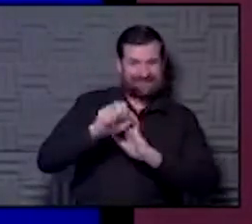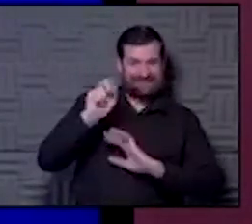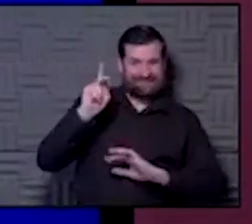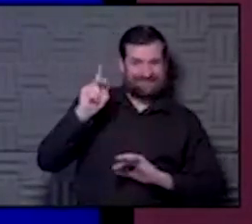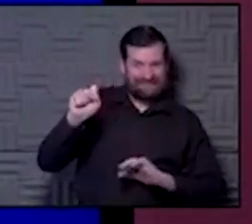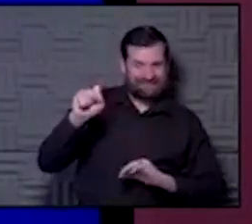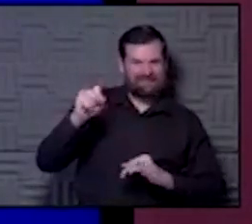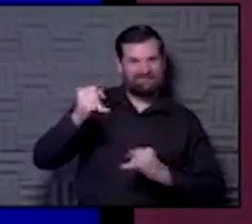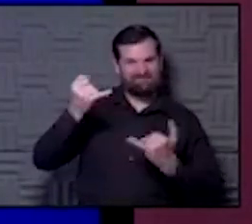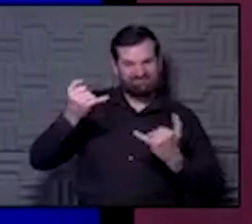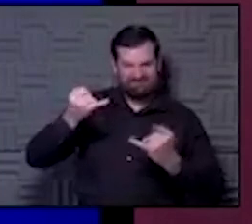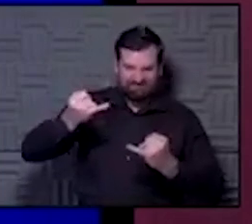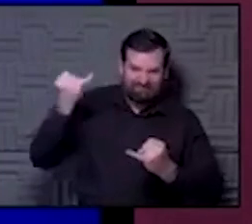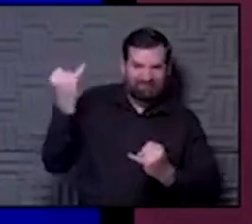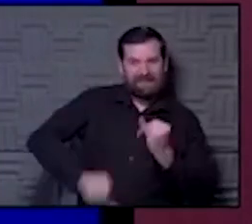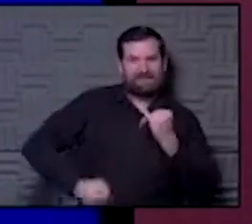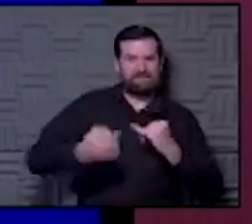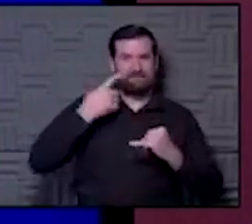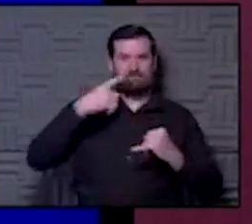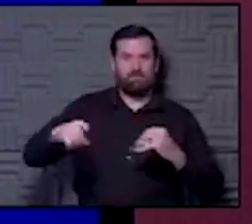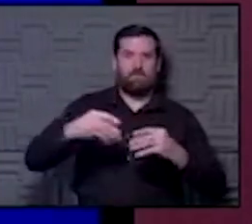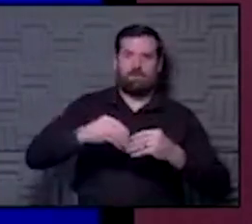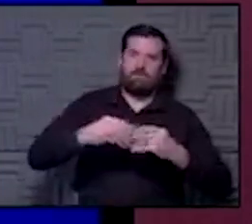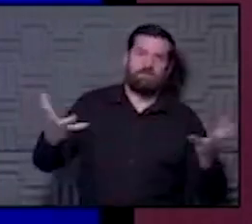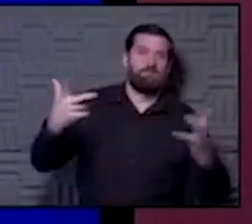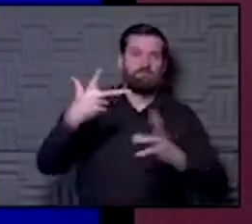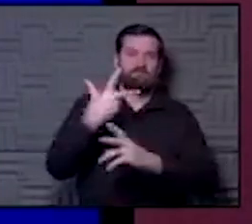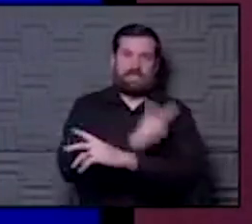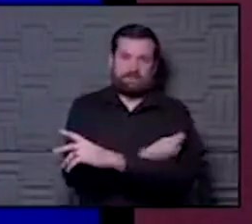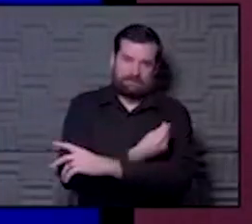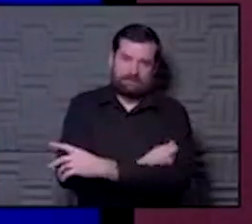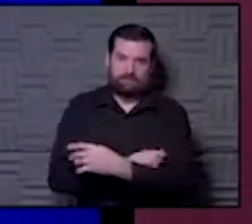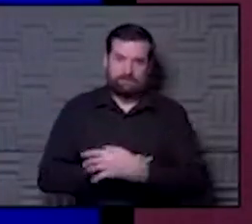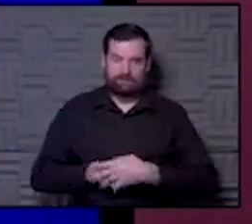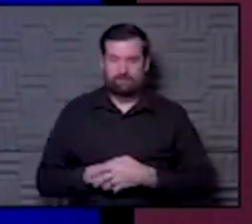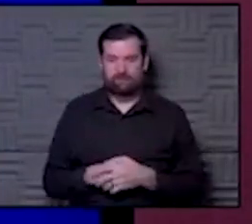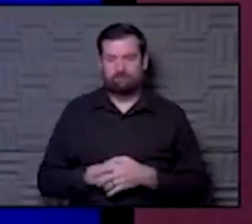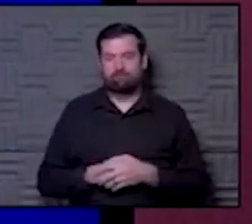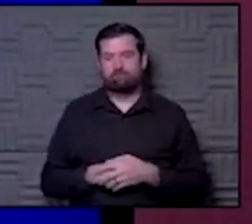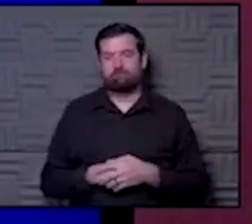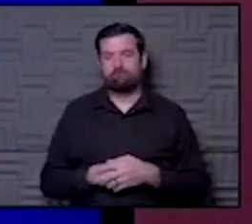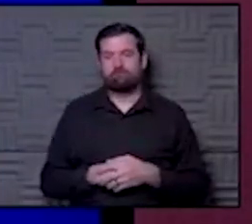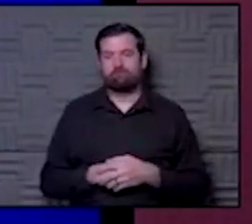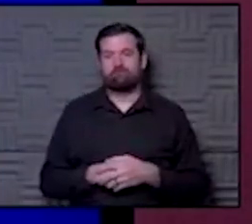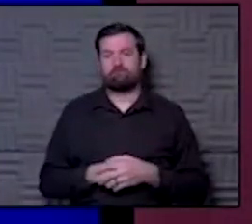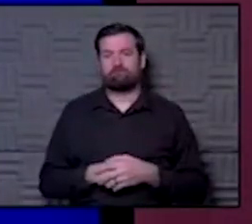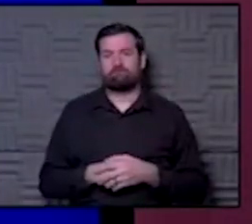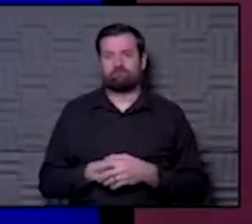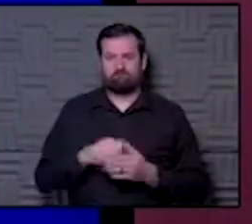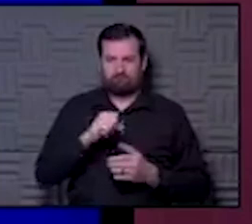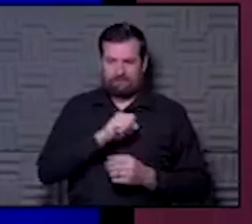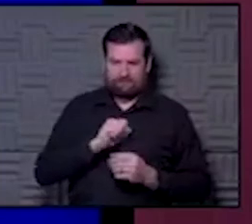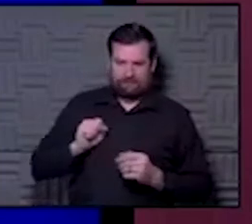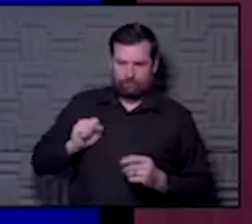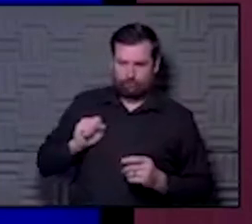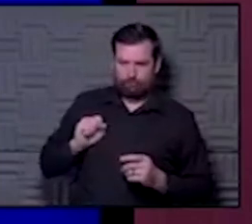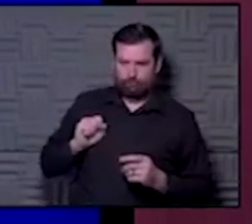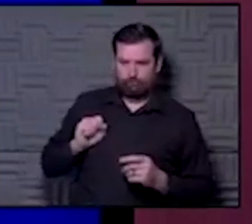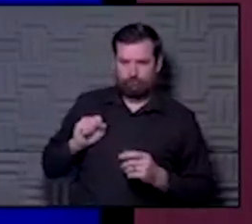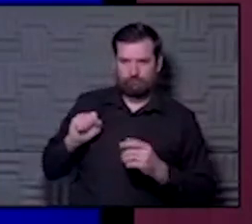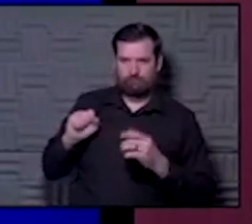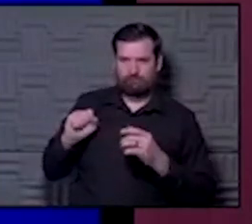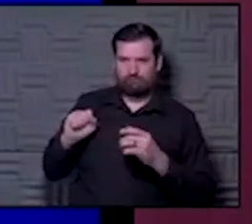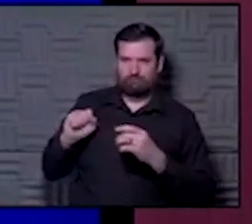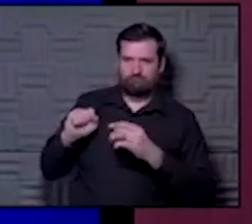in the country right now for getting the vaccine out into people's arms. And so Senator Roney had blasted the